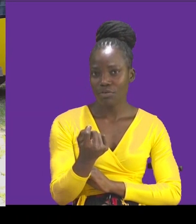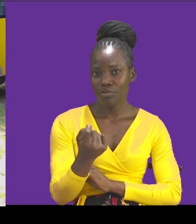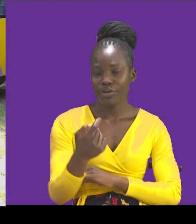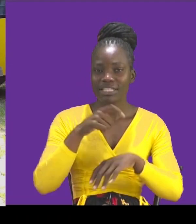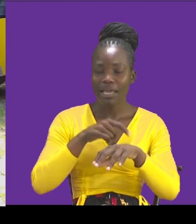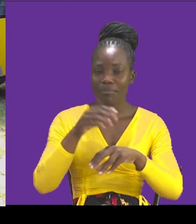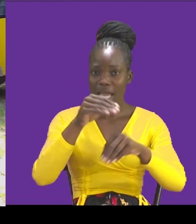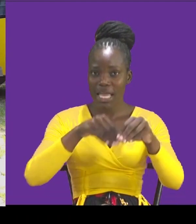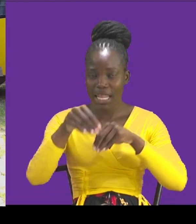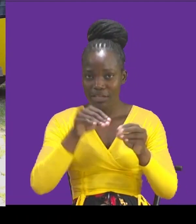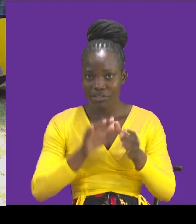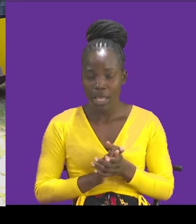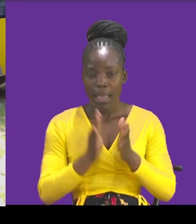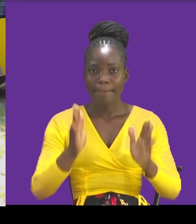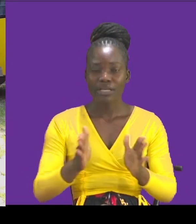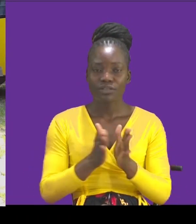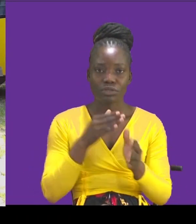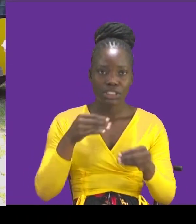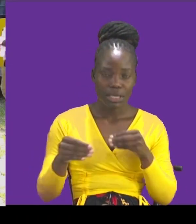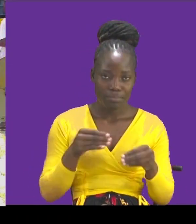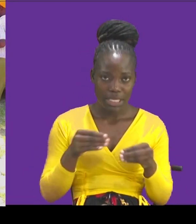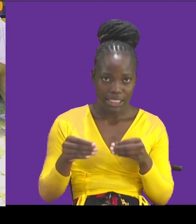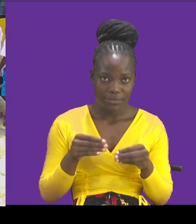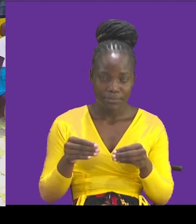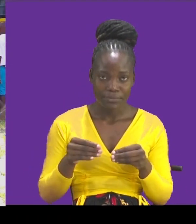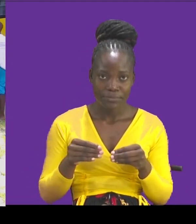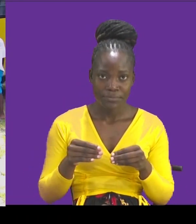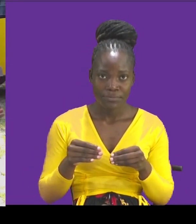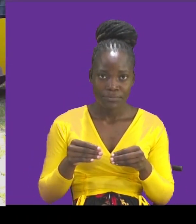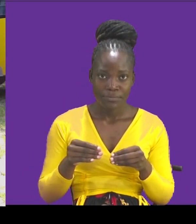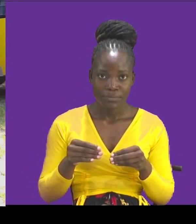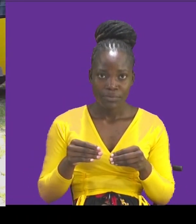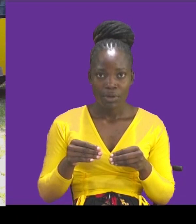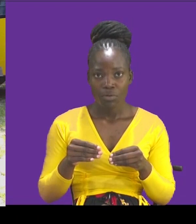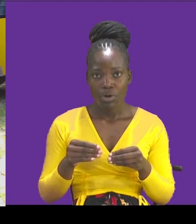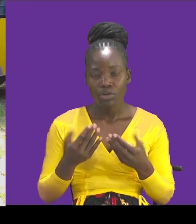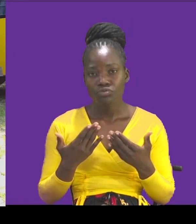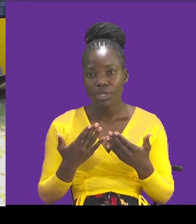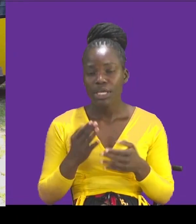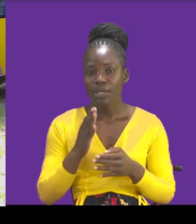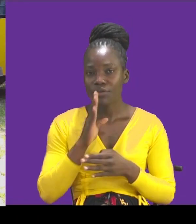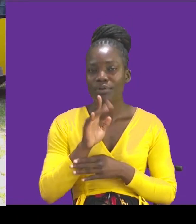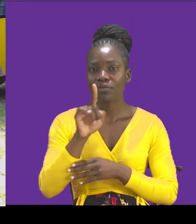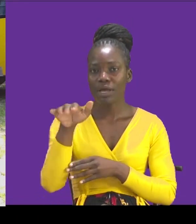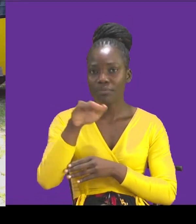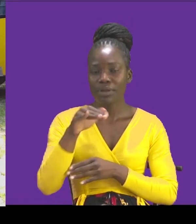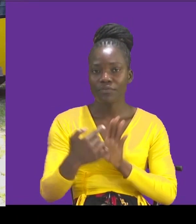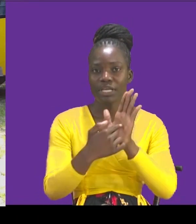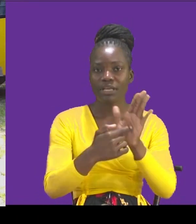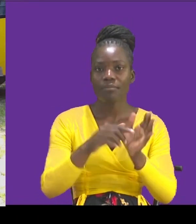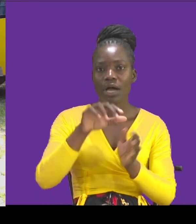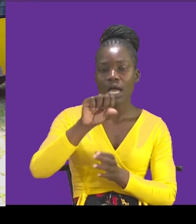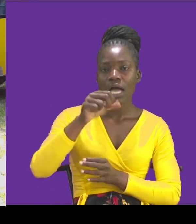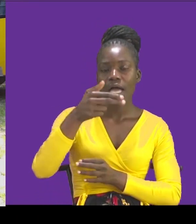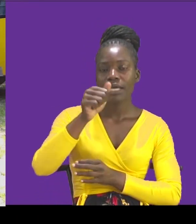disabled people normally we like contesting in one place. For example, maybe Sean's award.